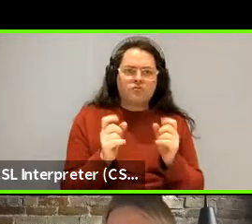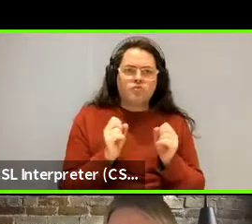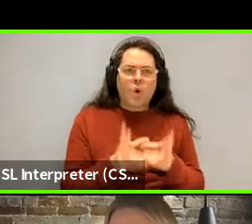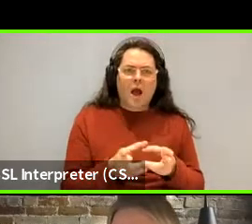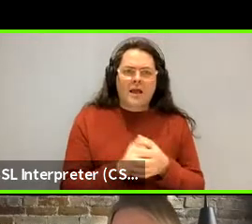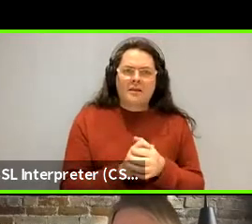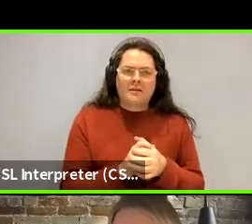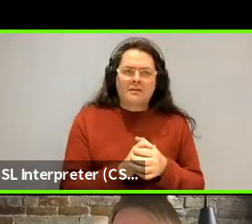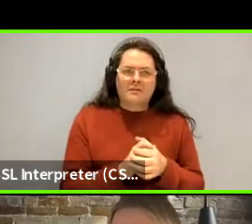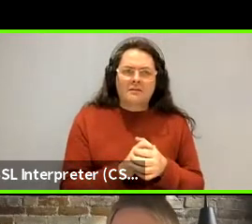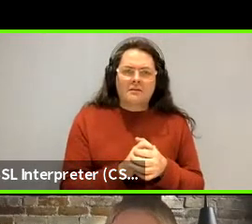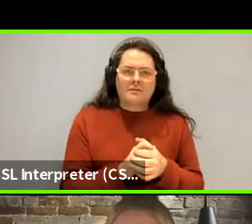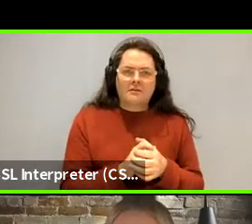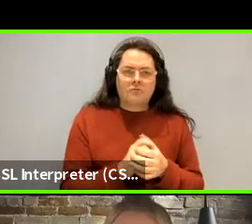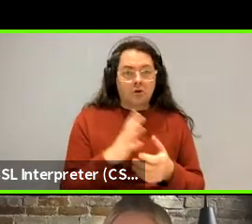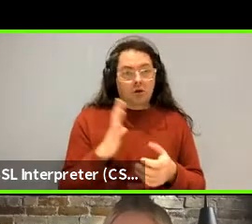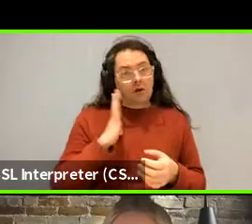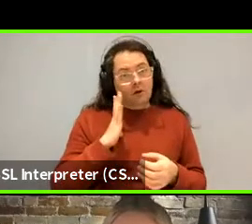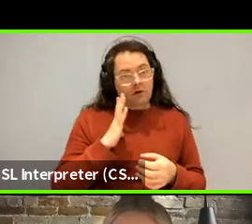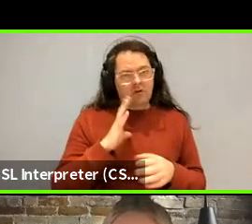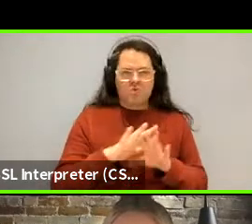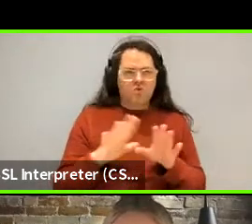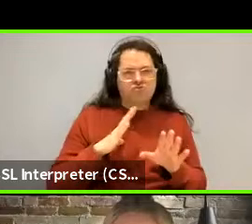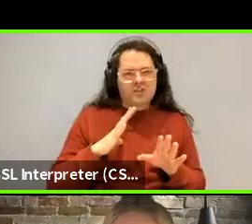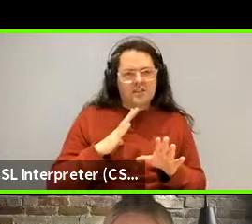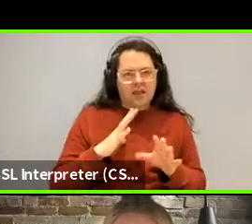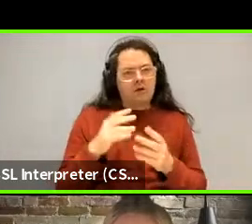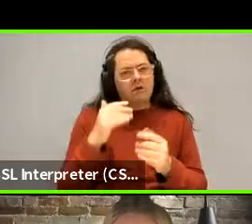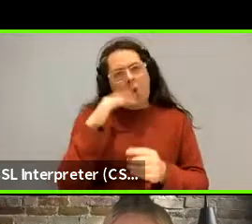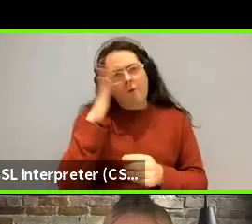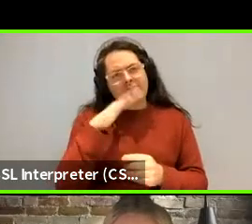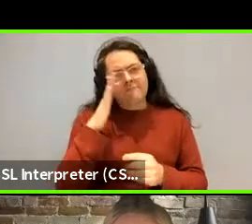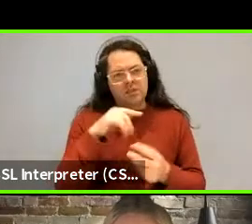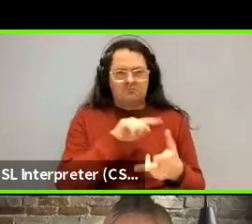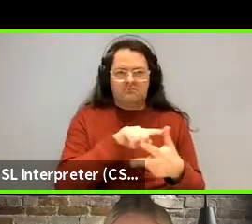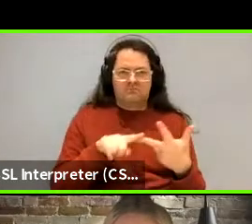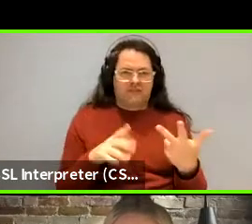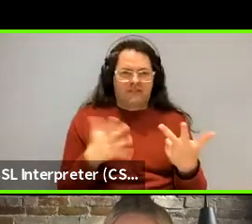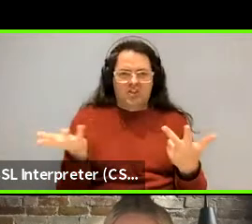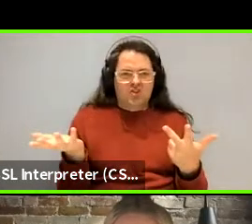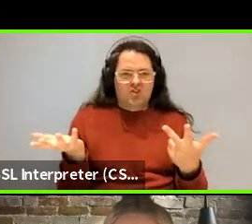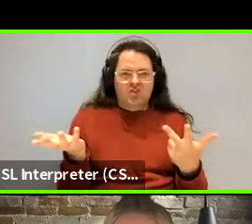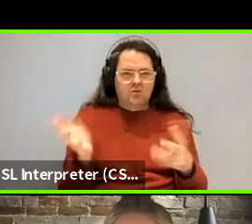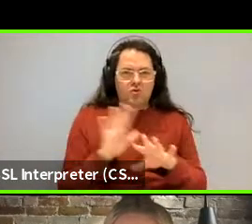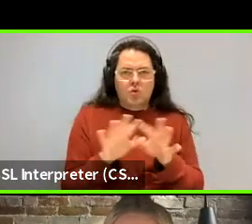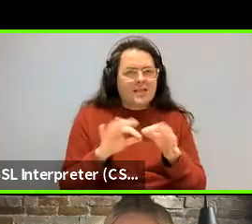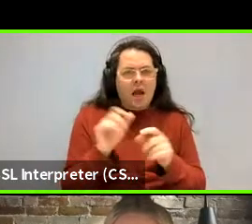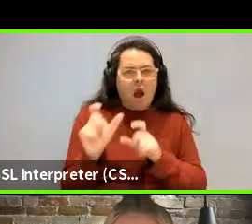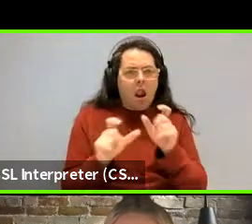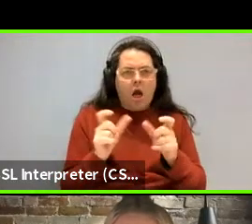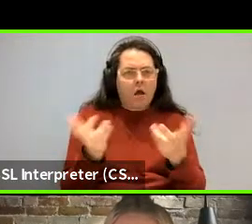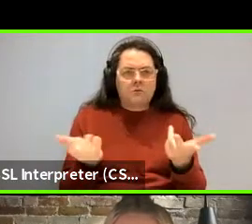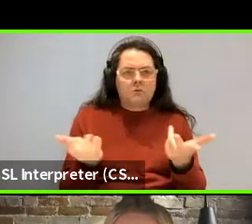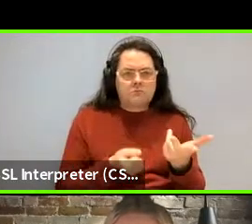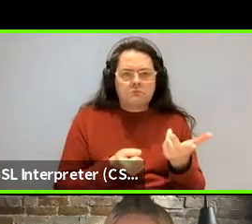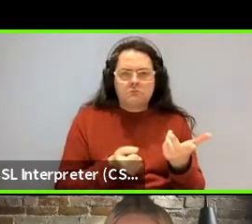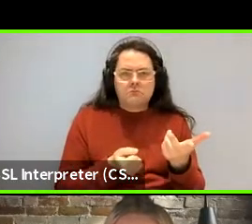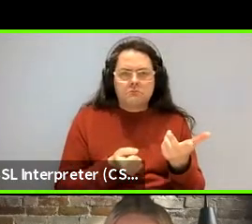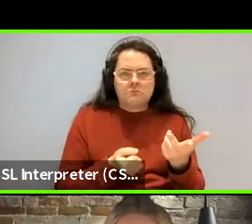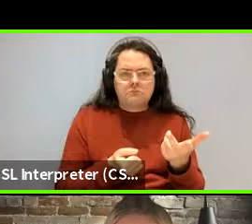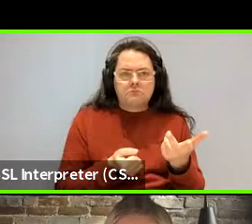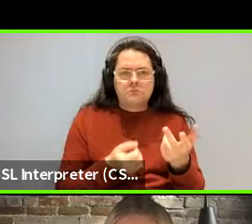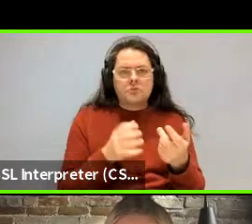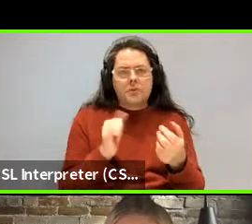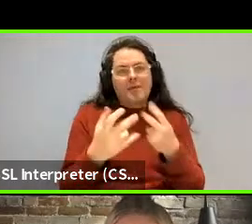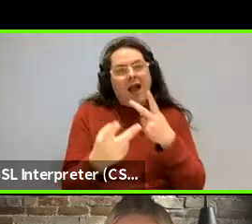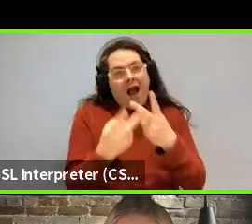we, so he's ripe versus unripe, you you don't have to talk about color there. And so, and there's probably other slight textural differences, which are,